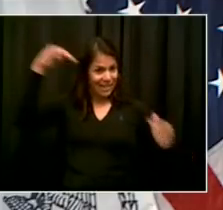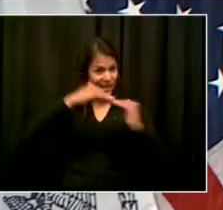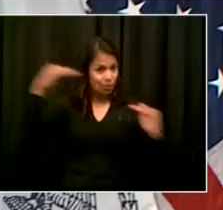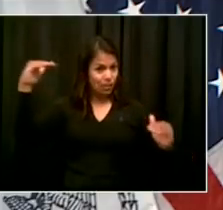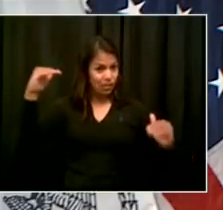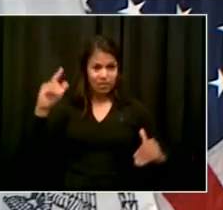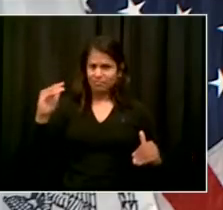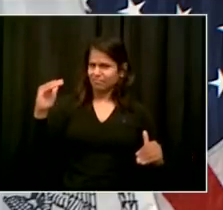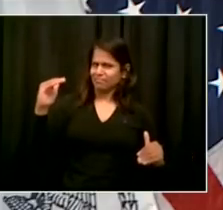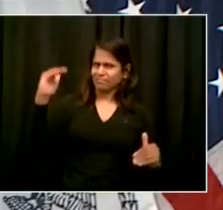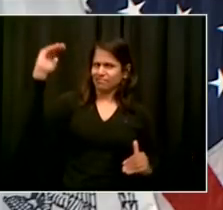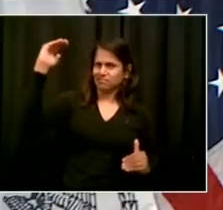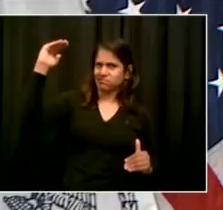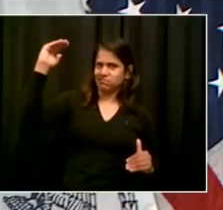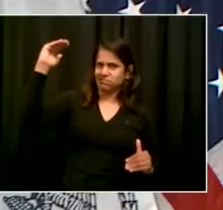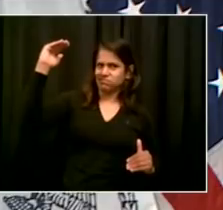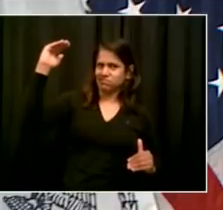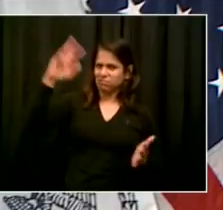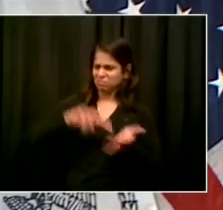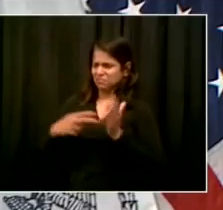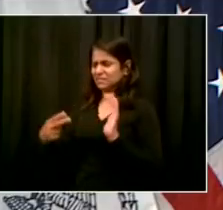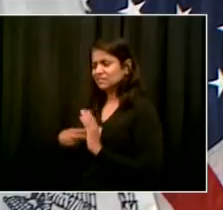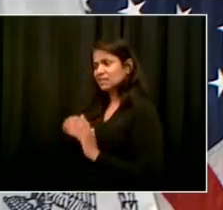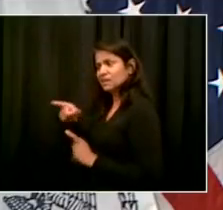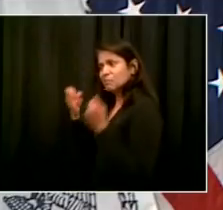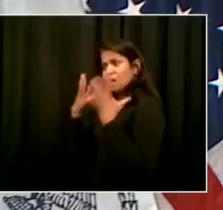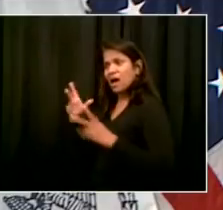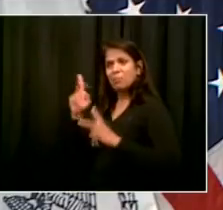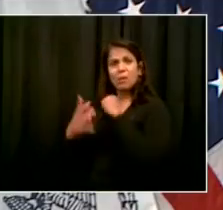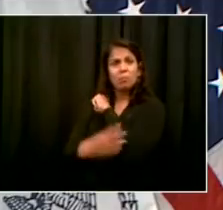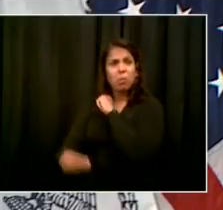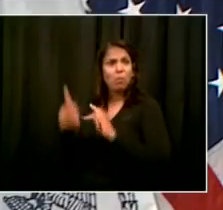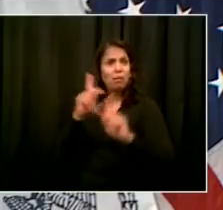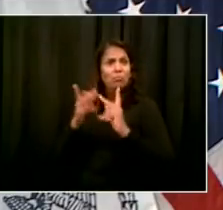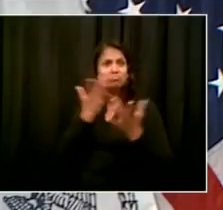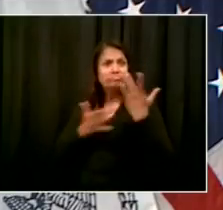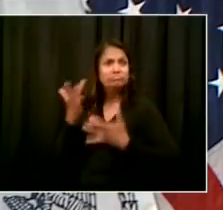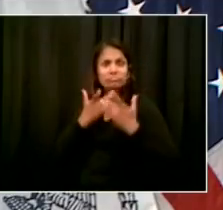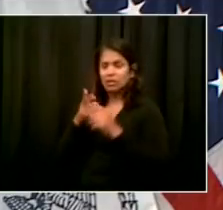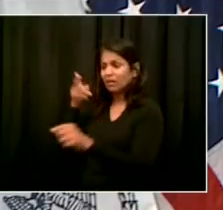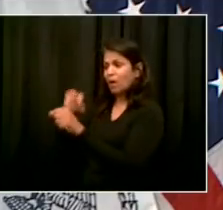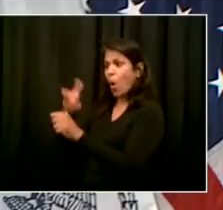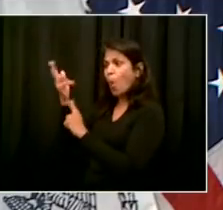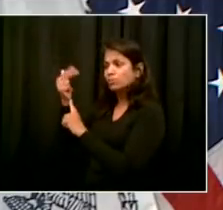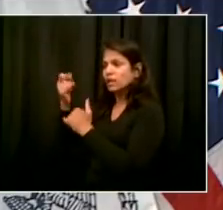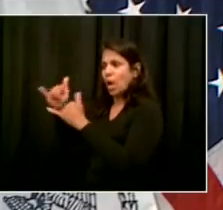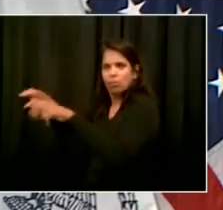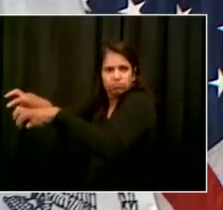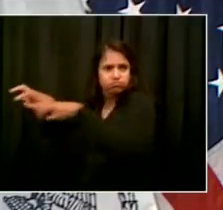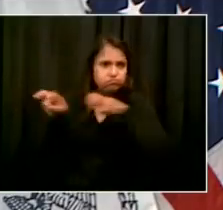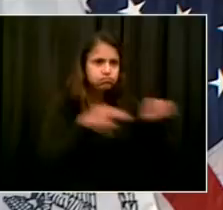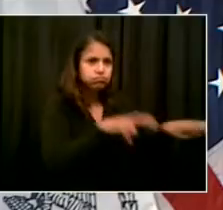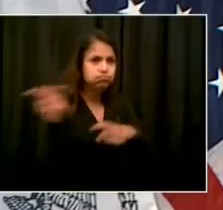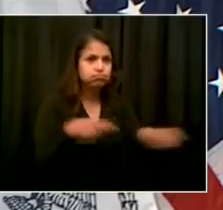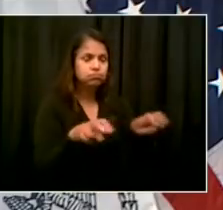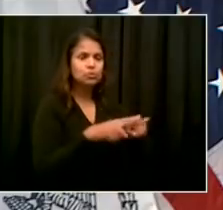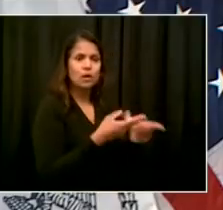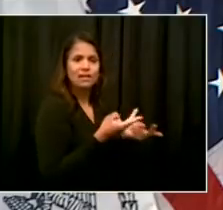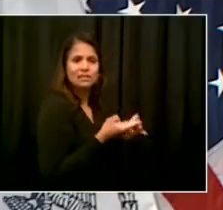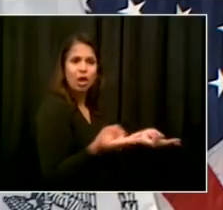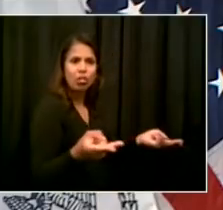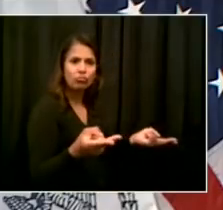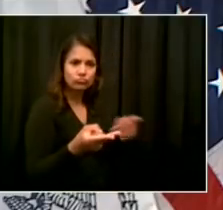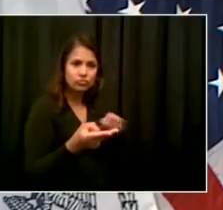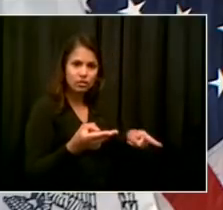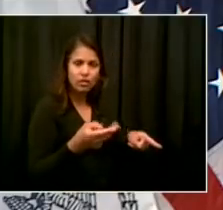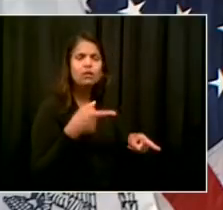We had an emergency in March, April, May. We needed to get folks who were homeless